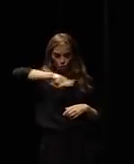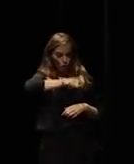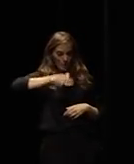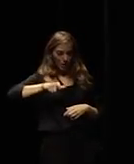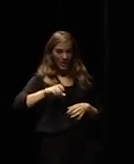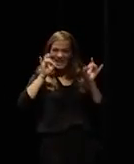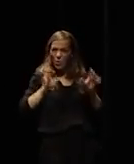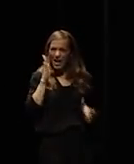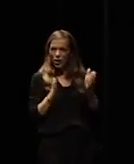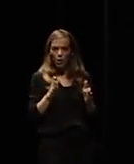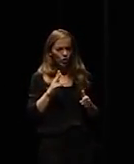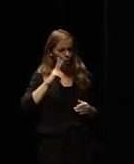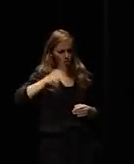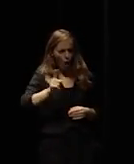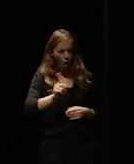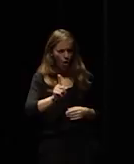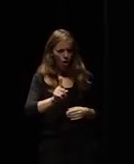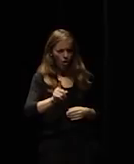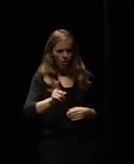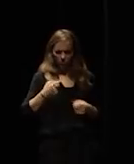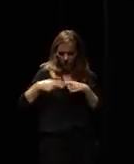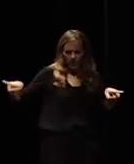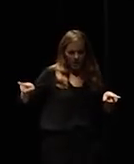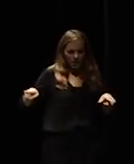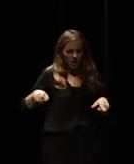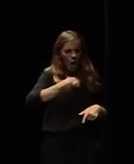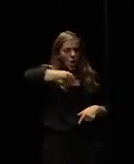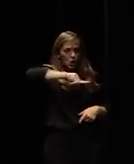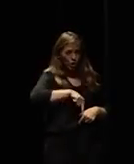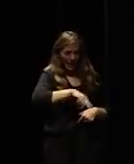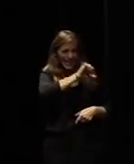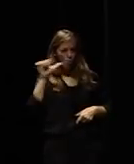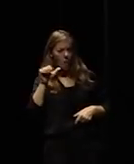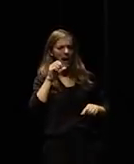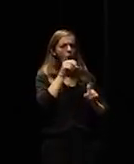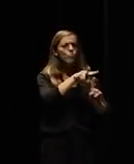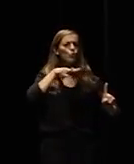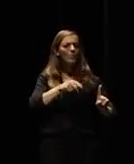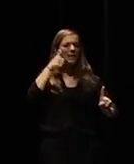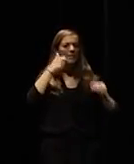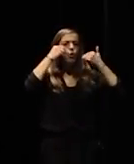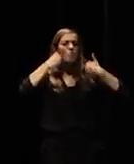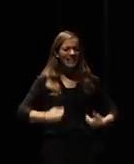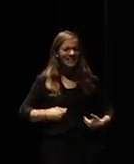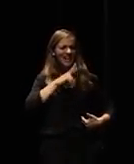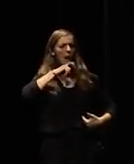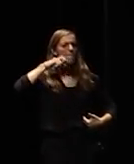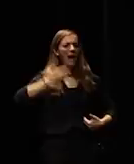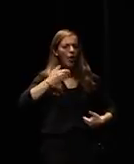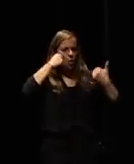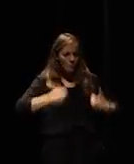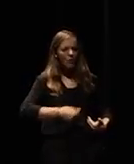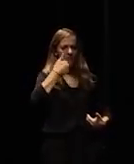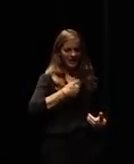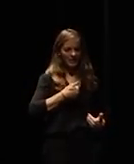we're more humanistic we have more humanistic values and that I think is a saving grace that we're going to see so to summarize in terms of